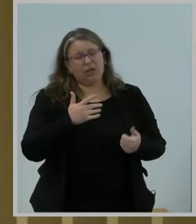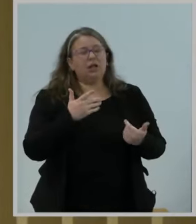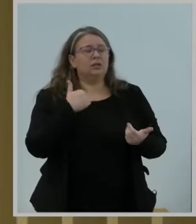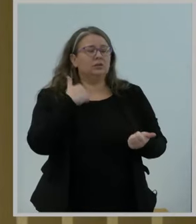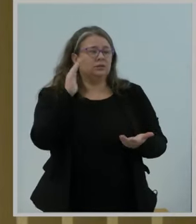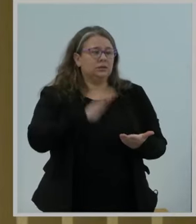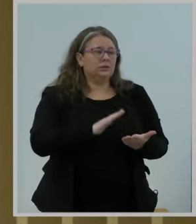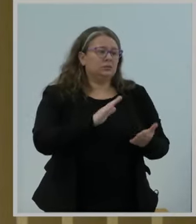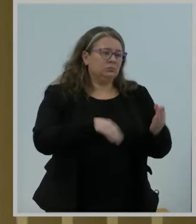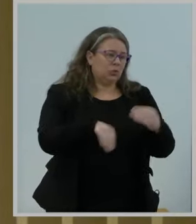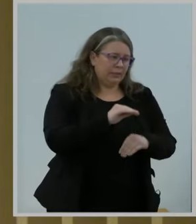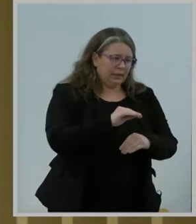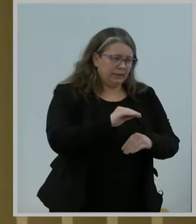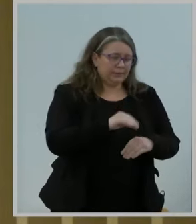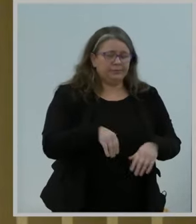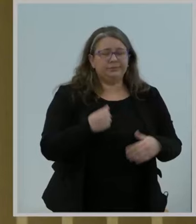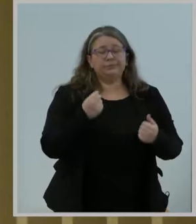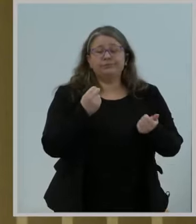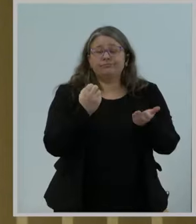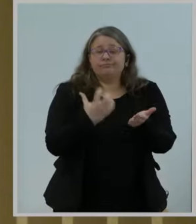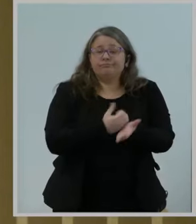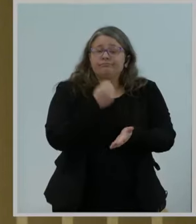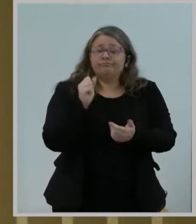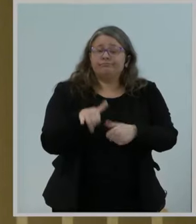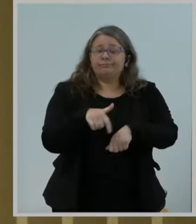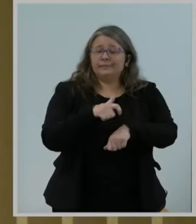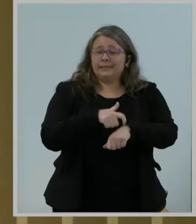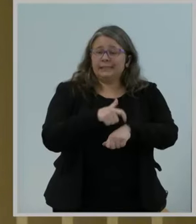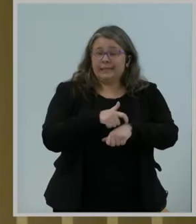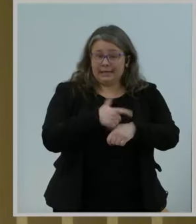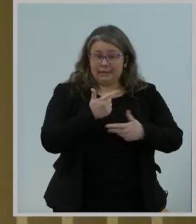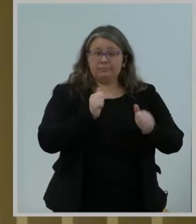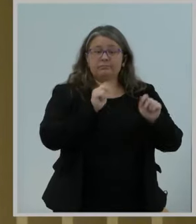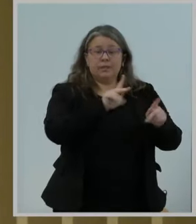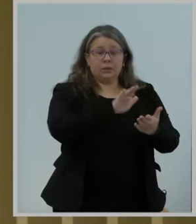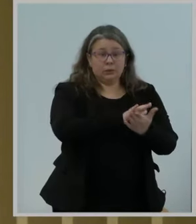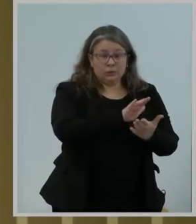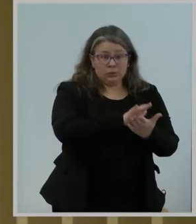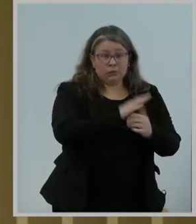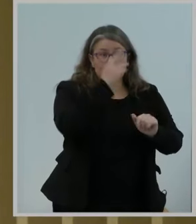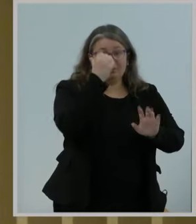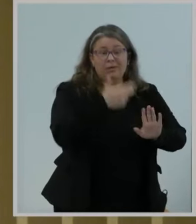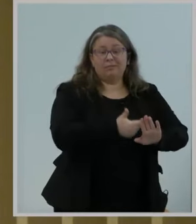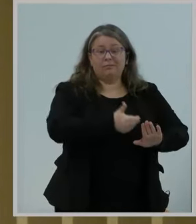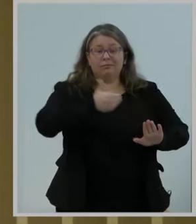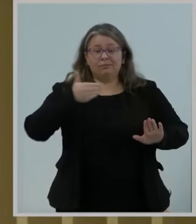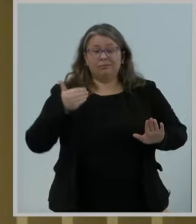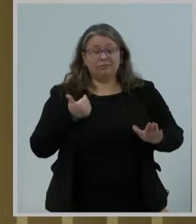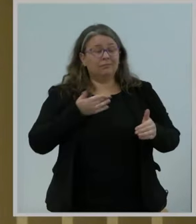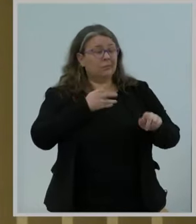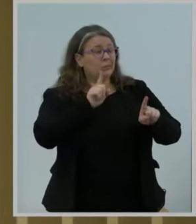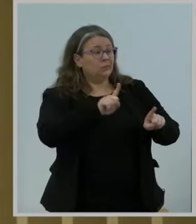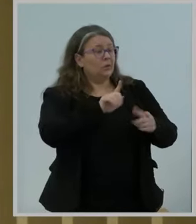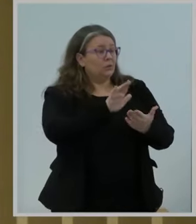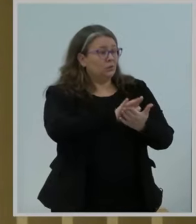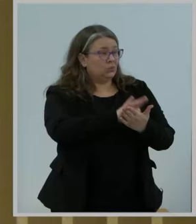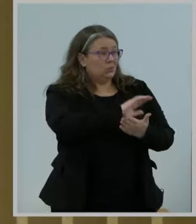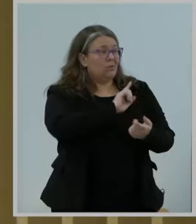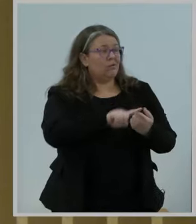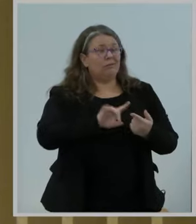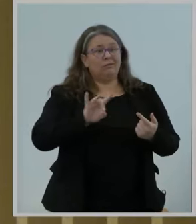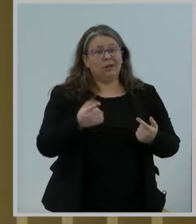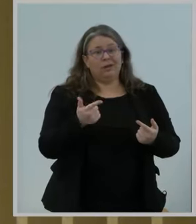back to school, having previously stopped her formal education at the eighth grade. With her broadband